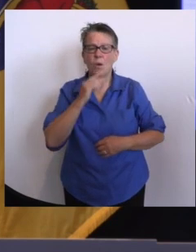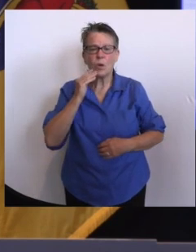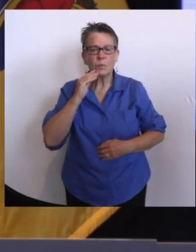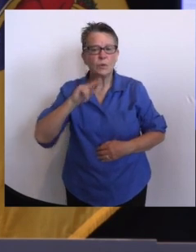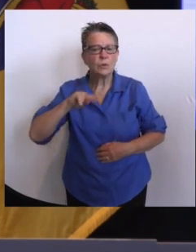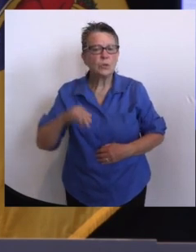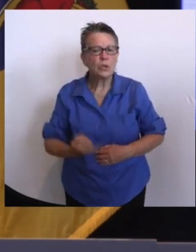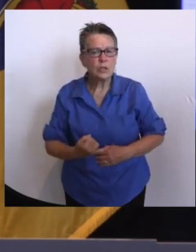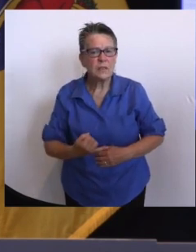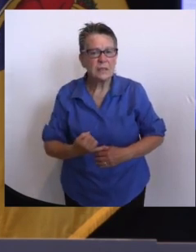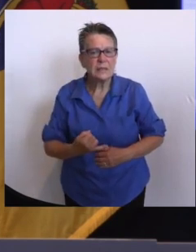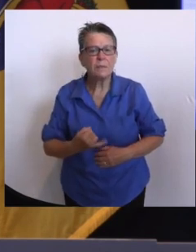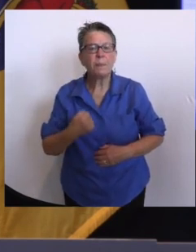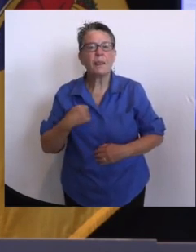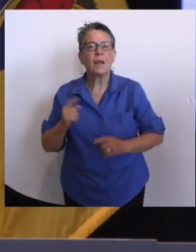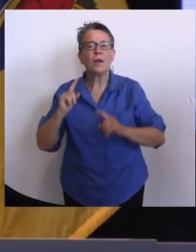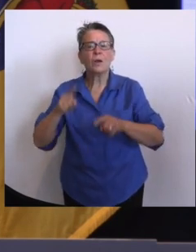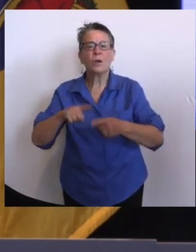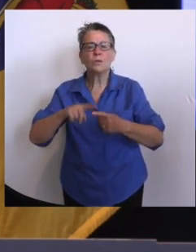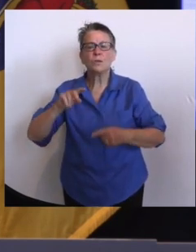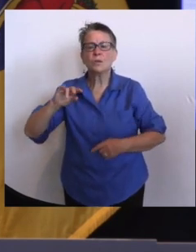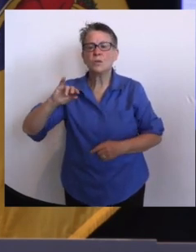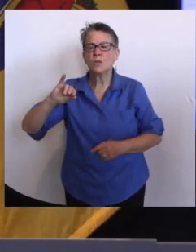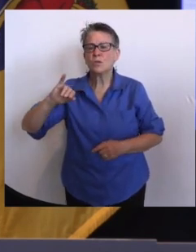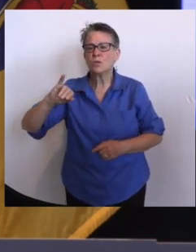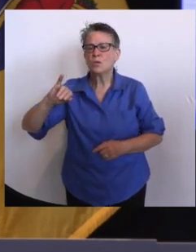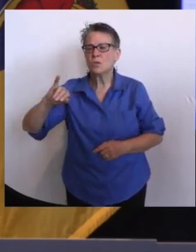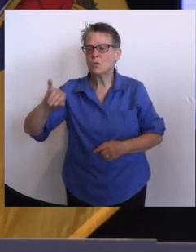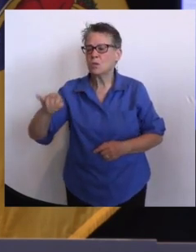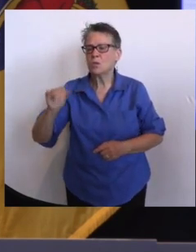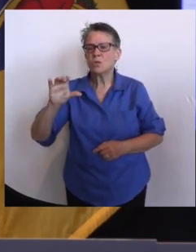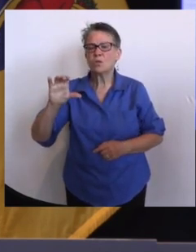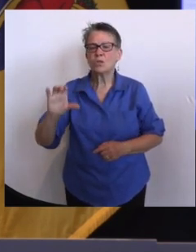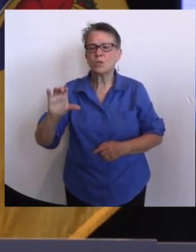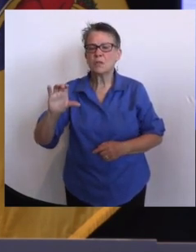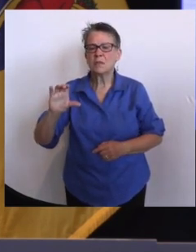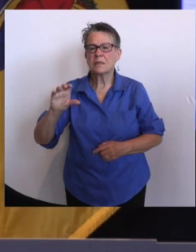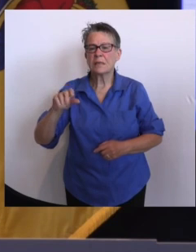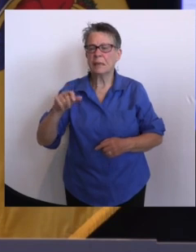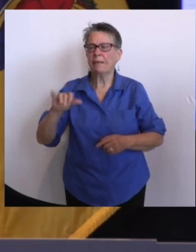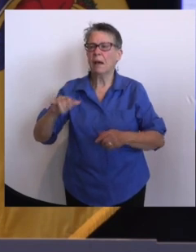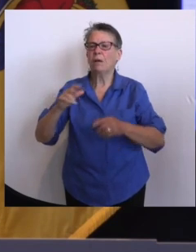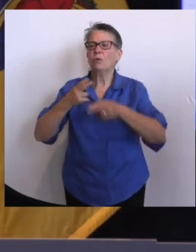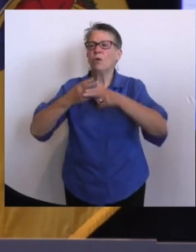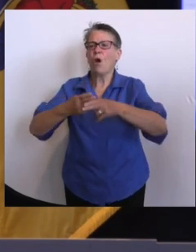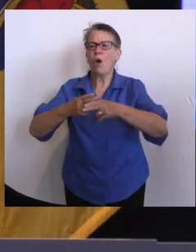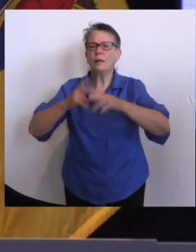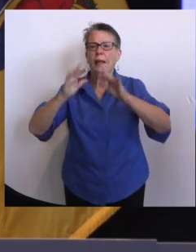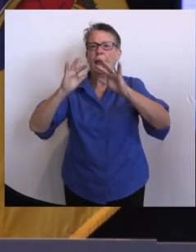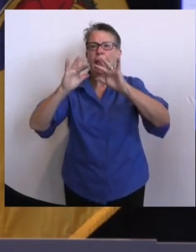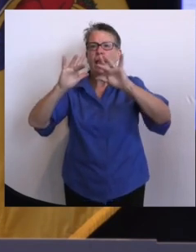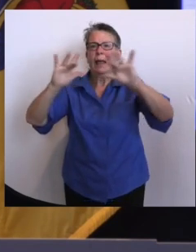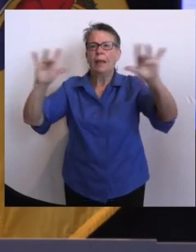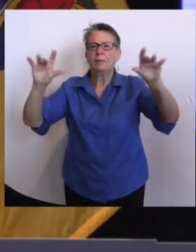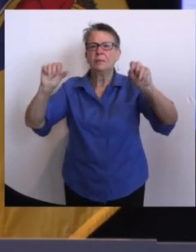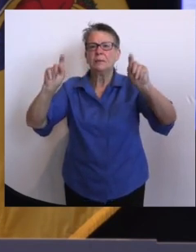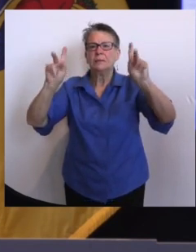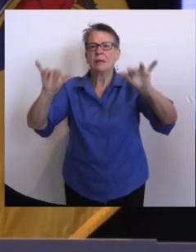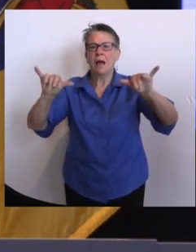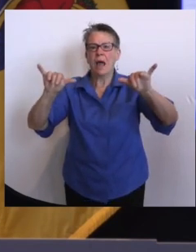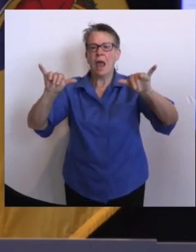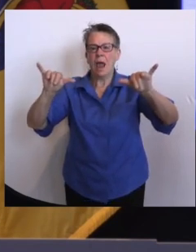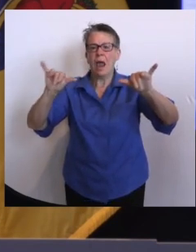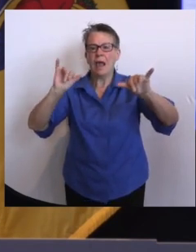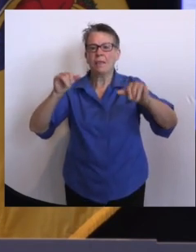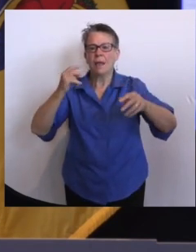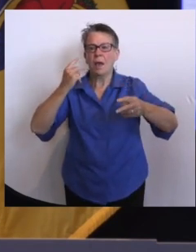commemoration and ceremony, which was also incredibly moving, looking across the Hudson back into lower Manhattan,